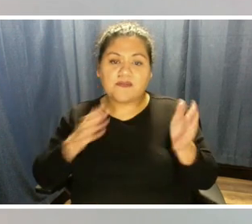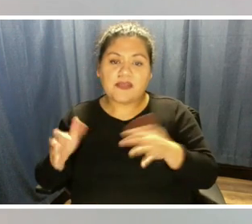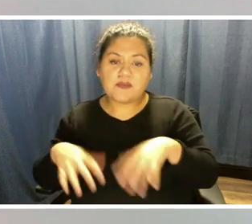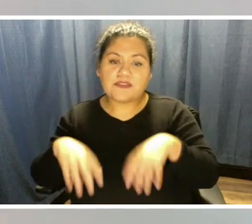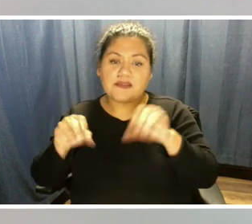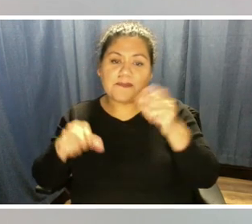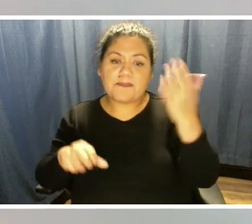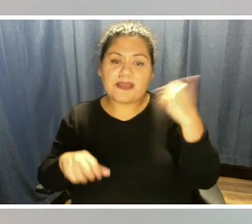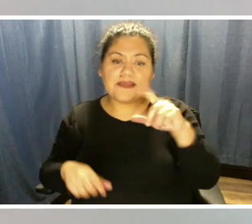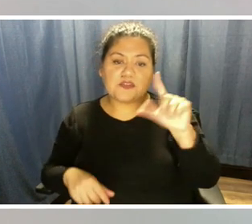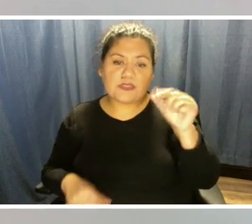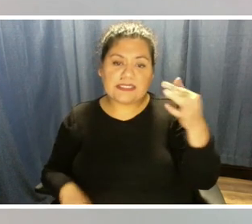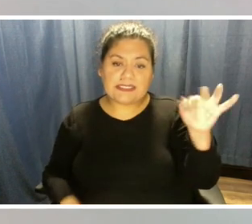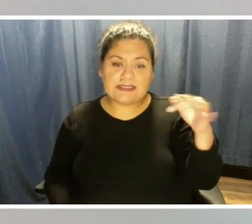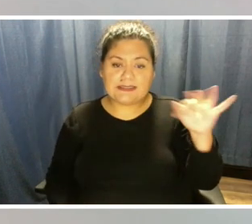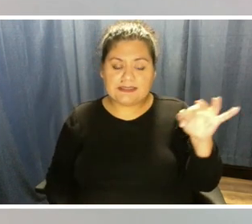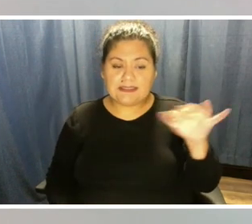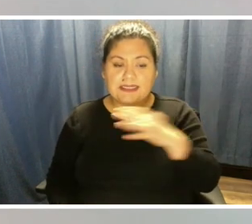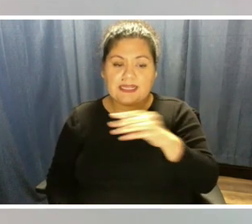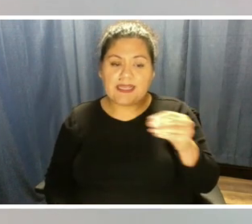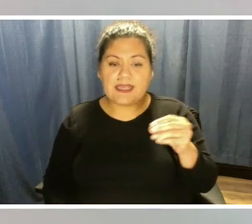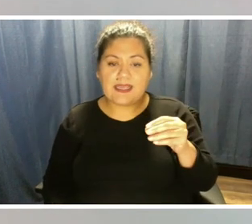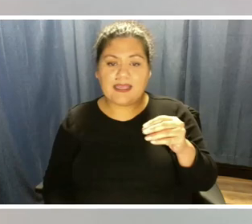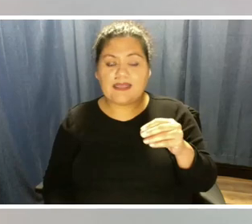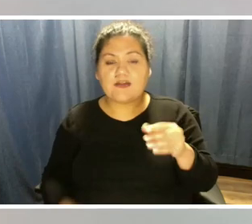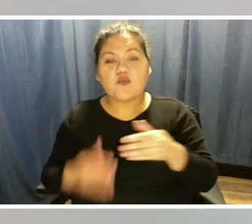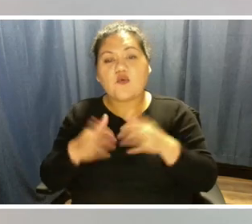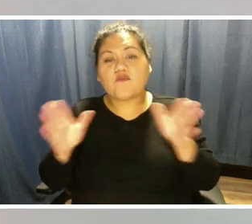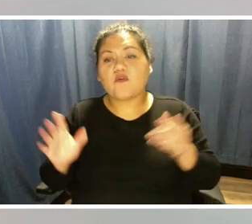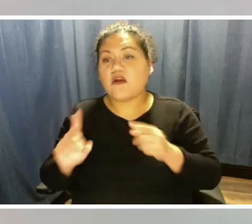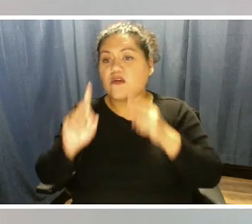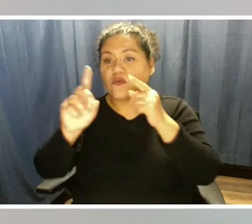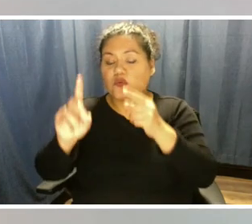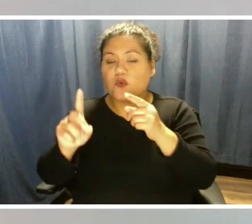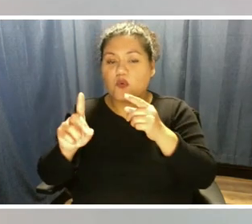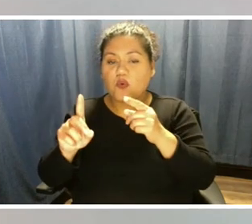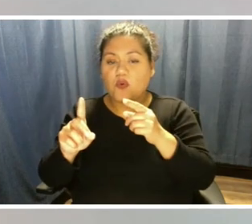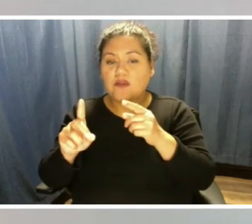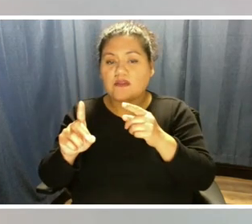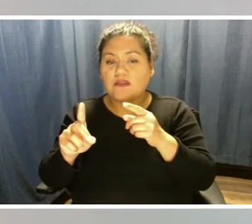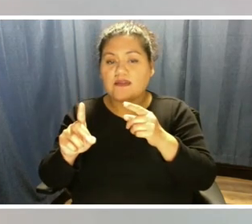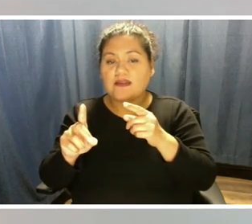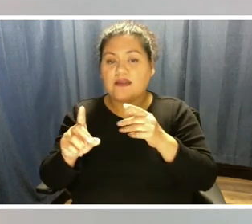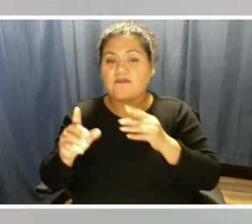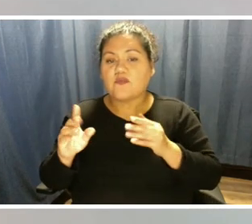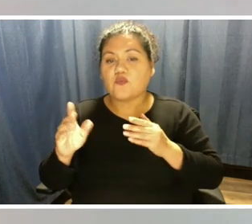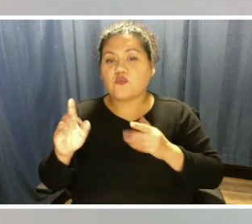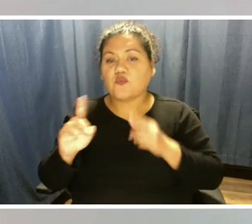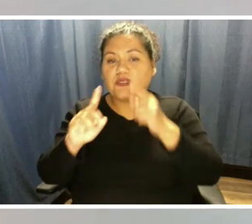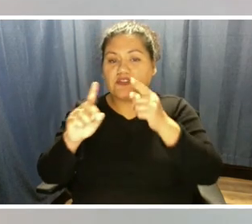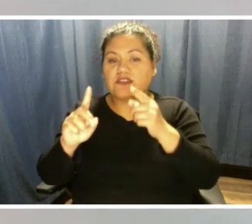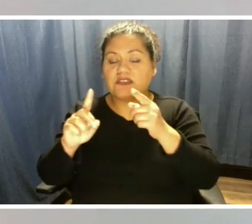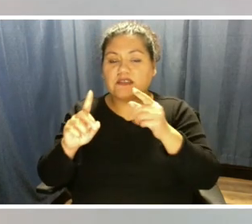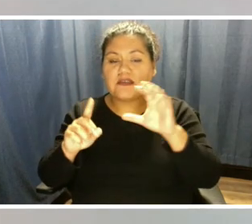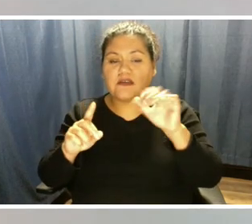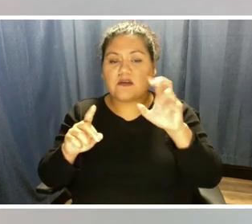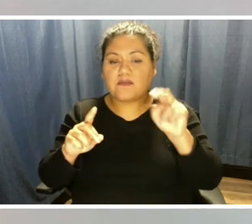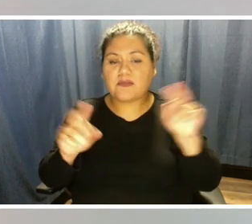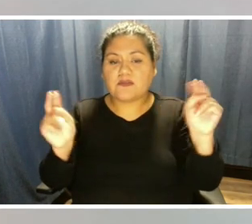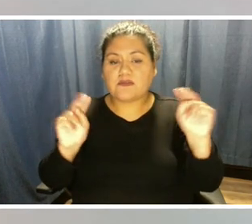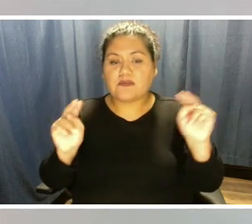2019 and it has an overall goal of reaching carbon neutrality as a community by 2050.